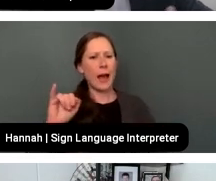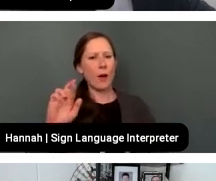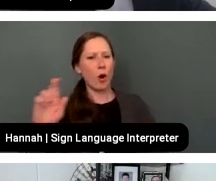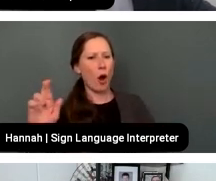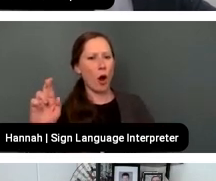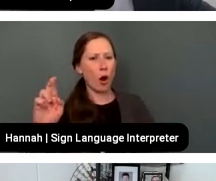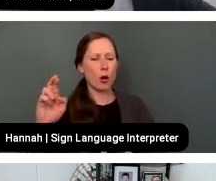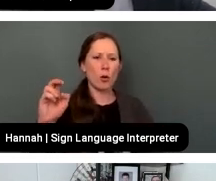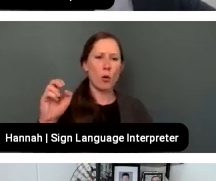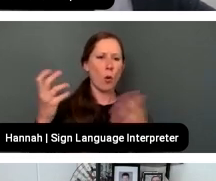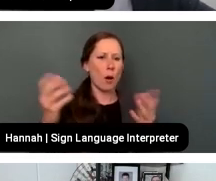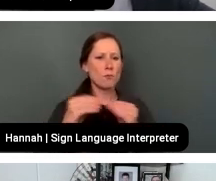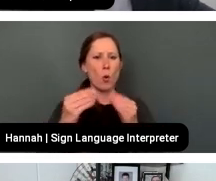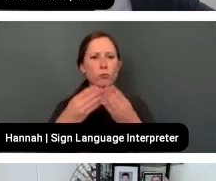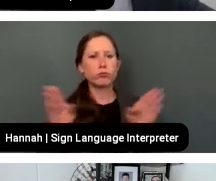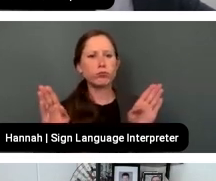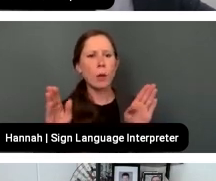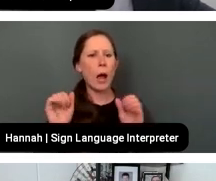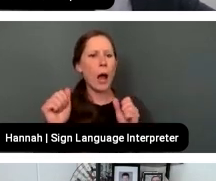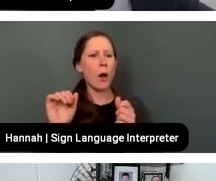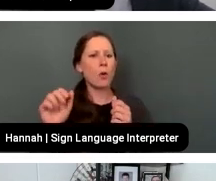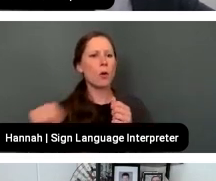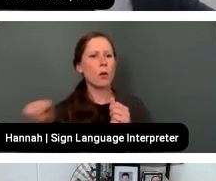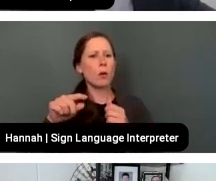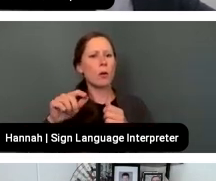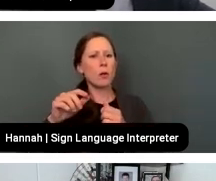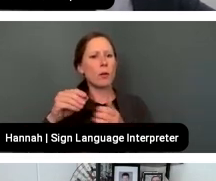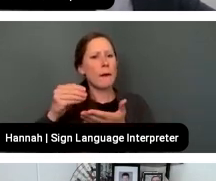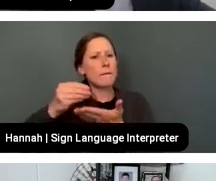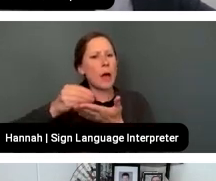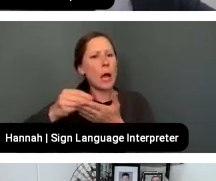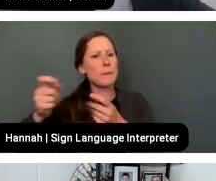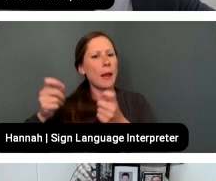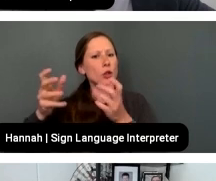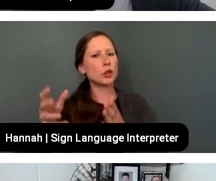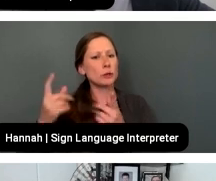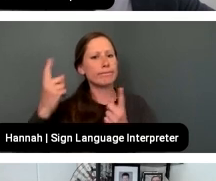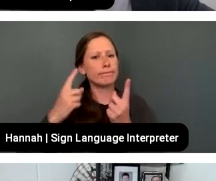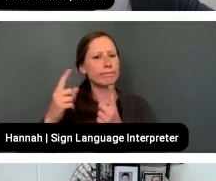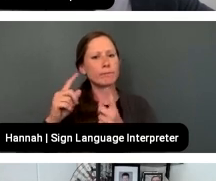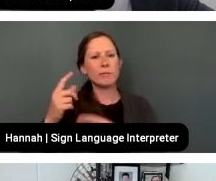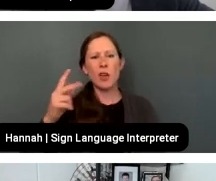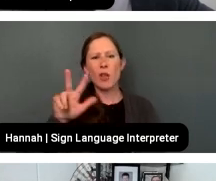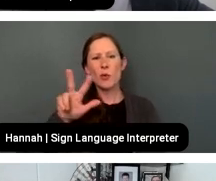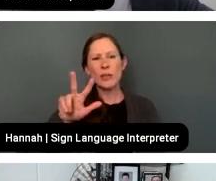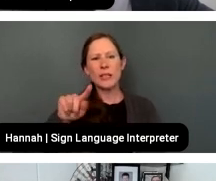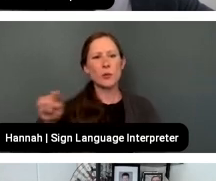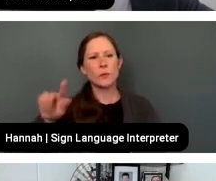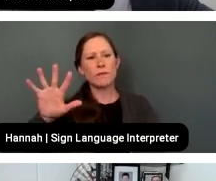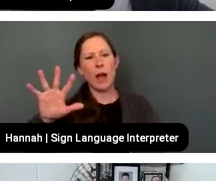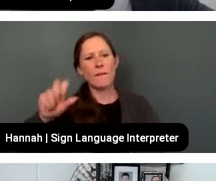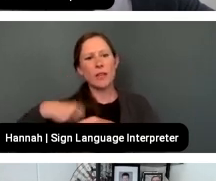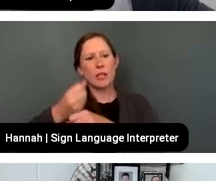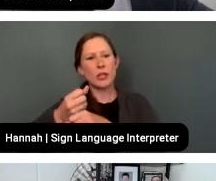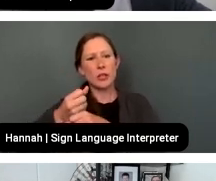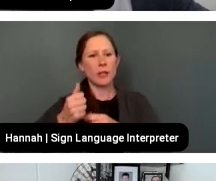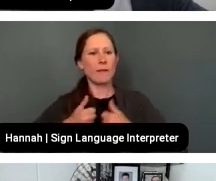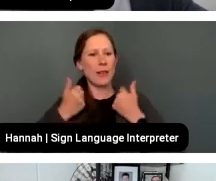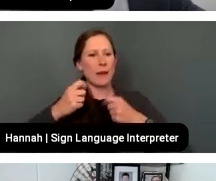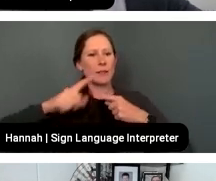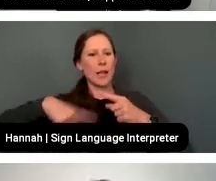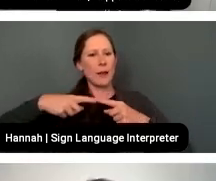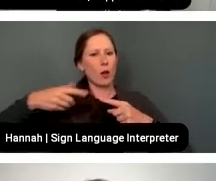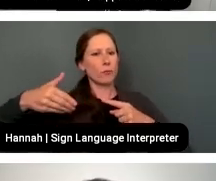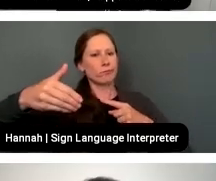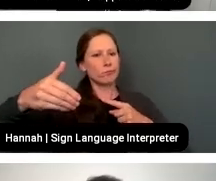managers think about IRR in the first, say, three to five years of their funds life cycle? Well, my first thought